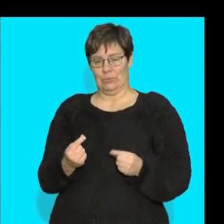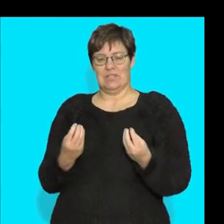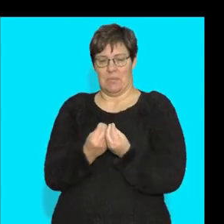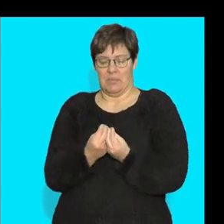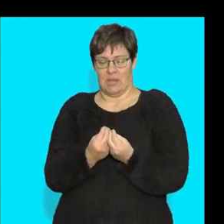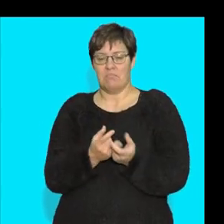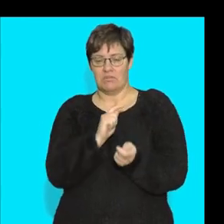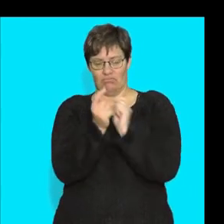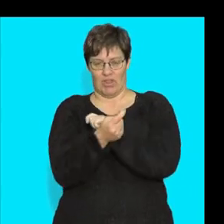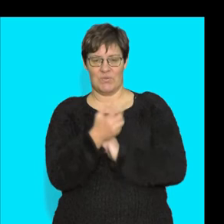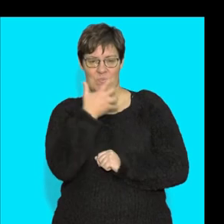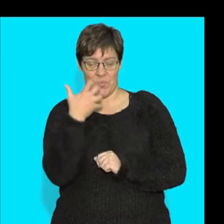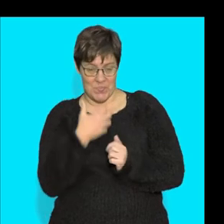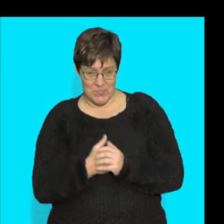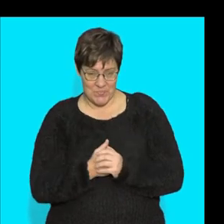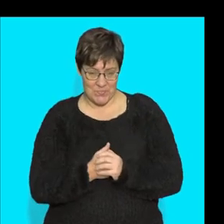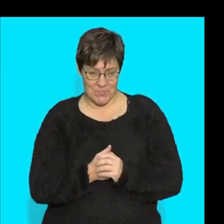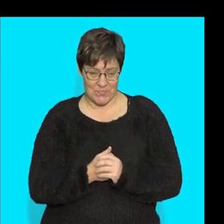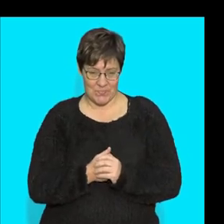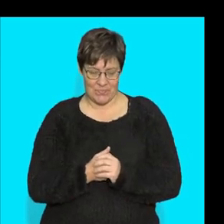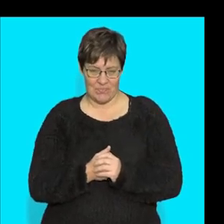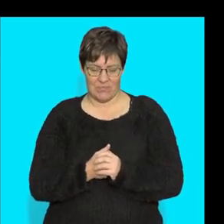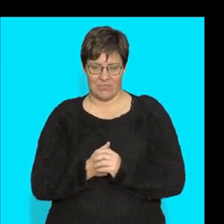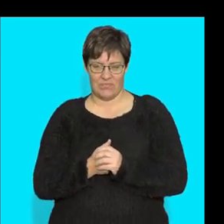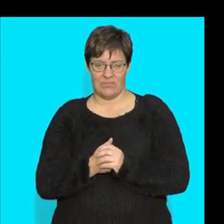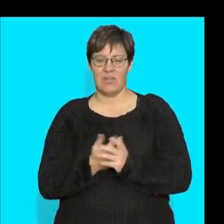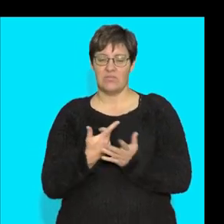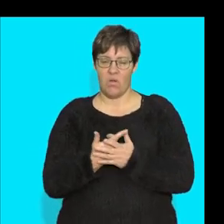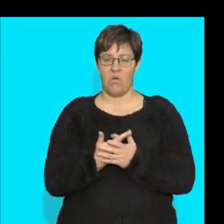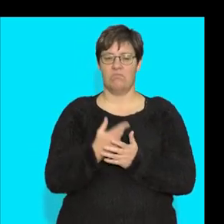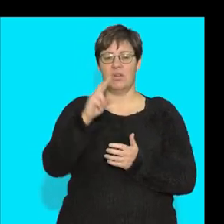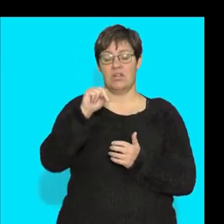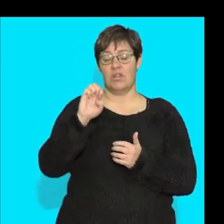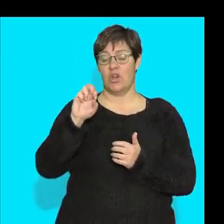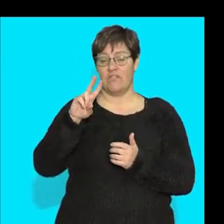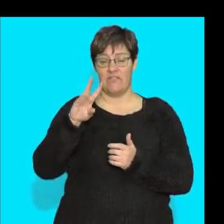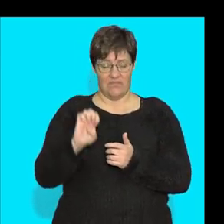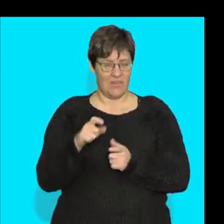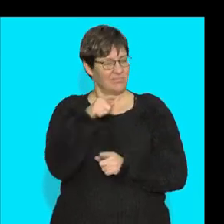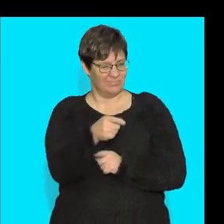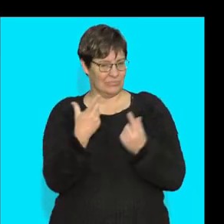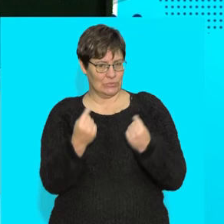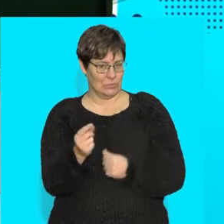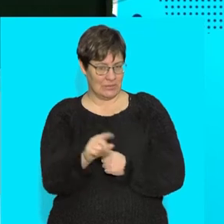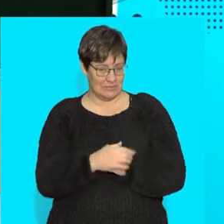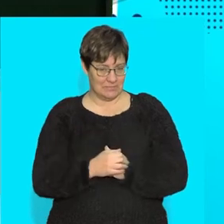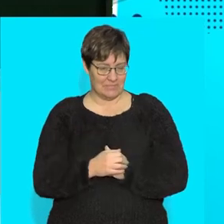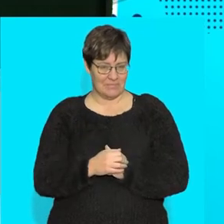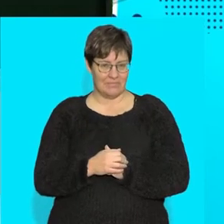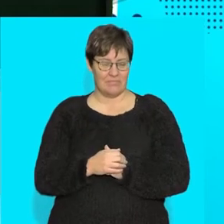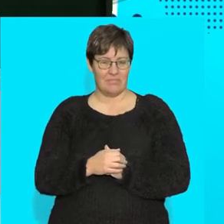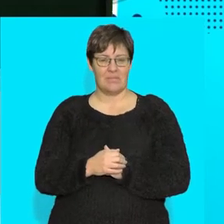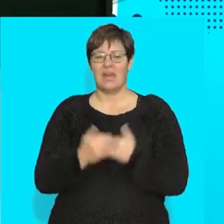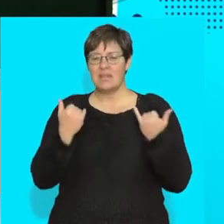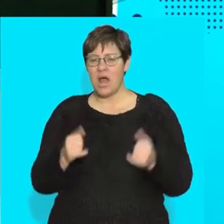about it, okay. So when it comes to the nerves, that is basically what they're going to do. So we have now